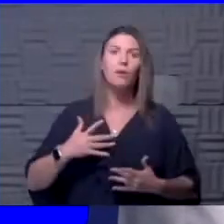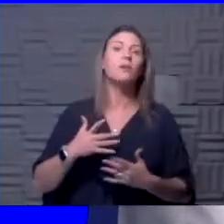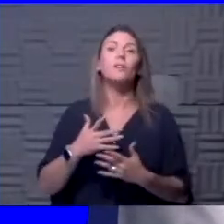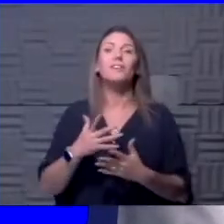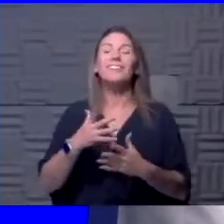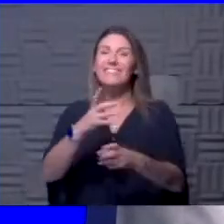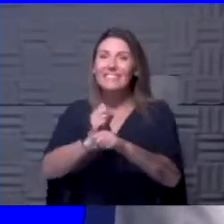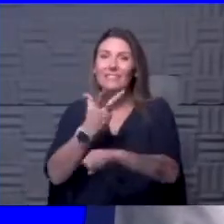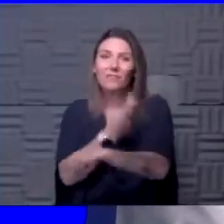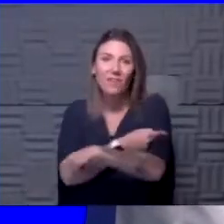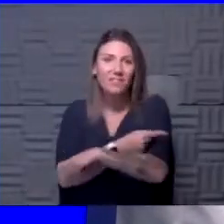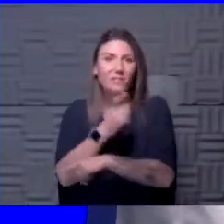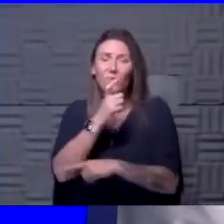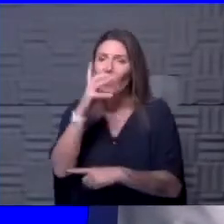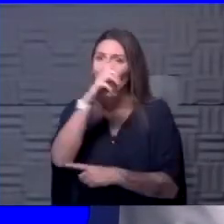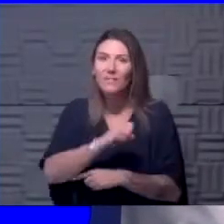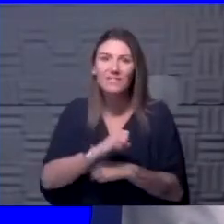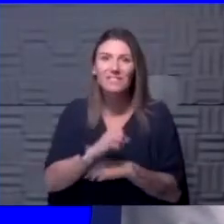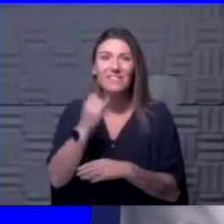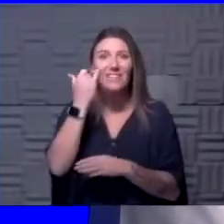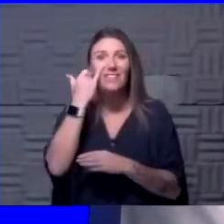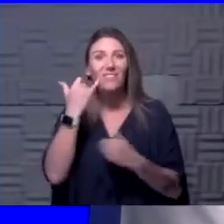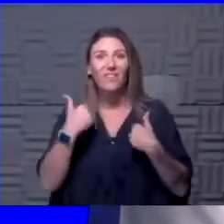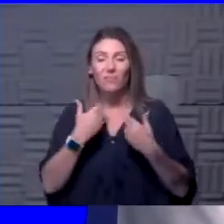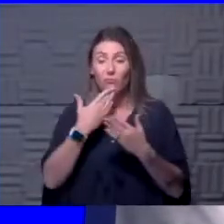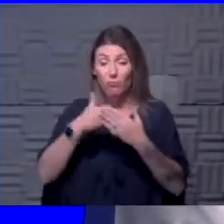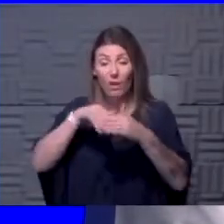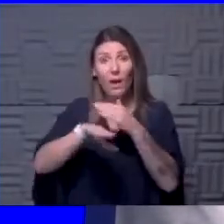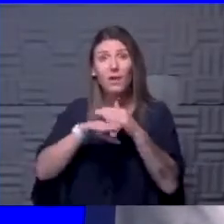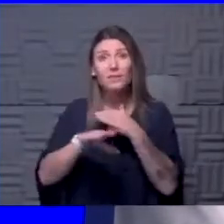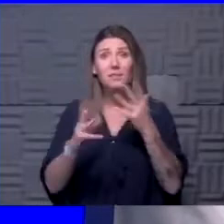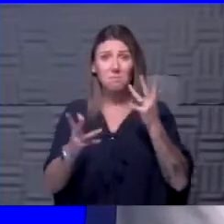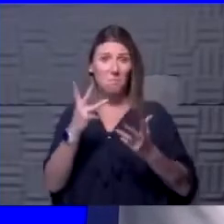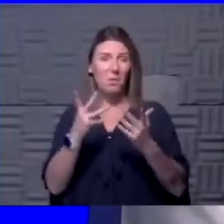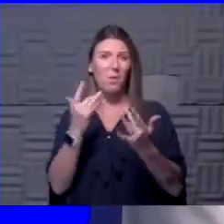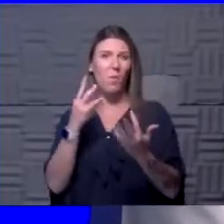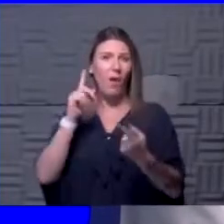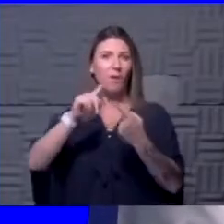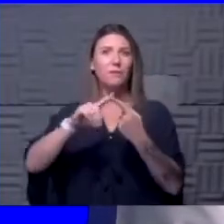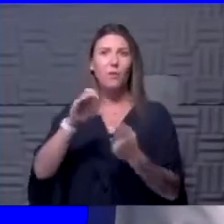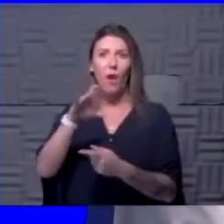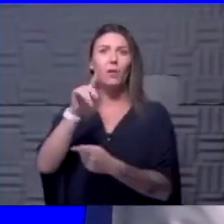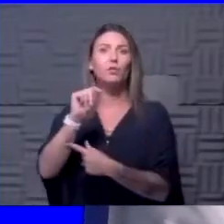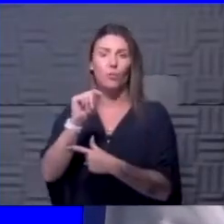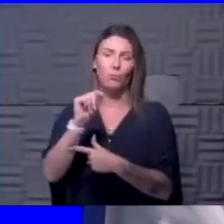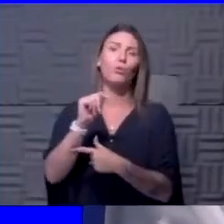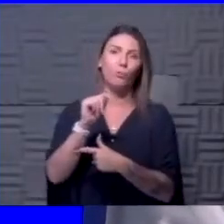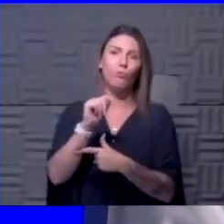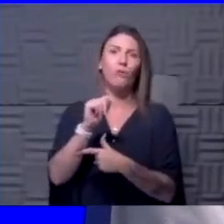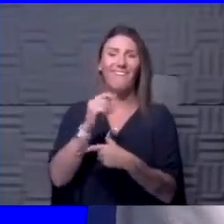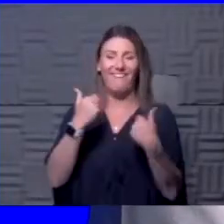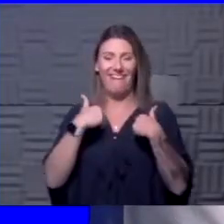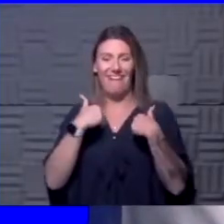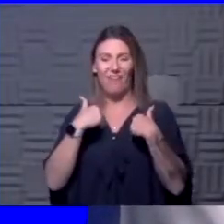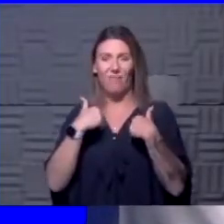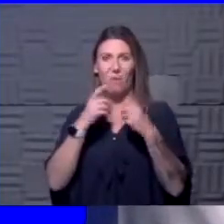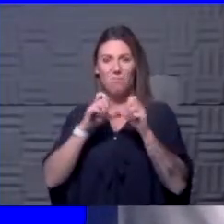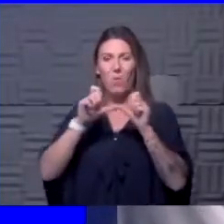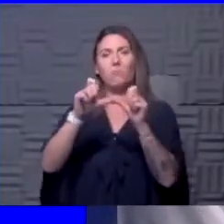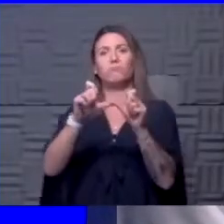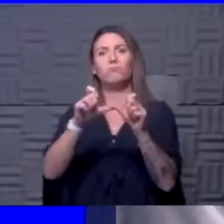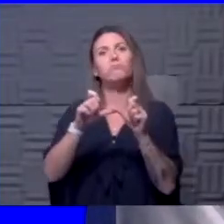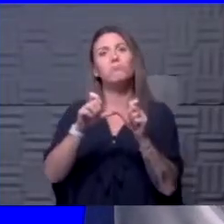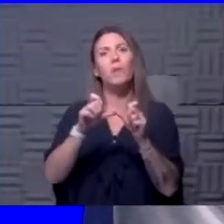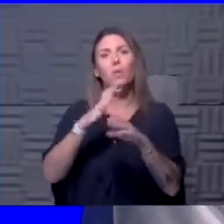an opportunity to vaccinate. If you otherwise have very good access to it, you may want to wait till October just so you have that longer lasting immunity